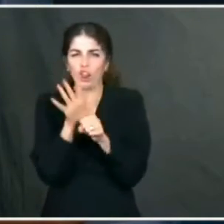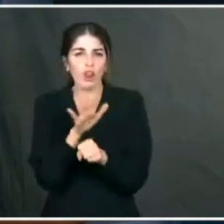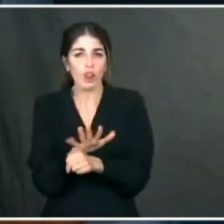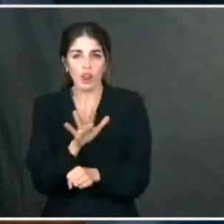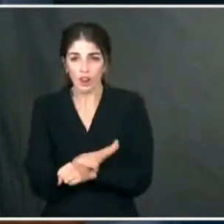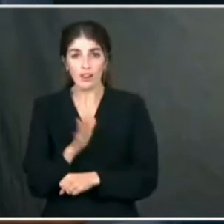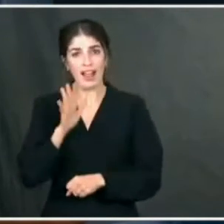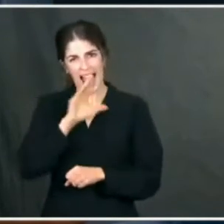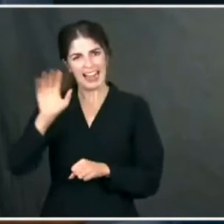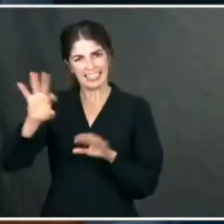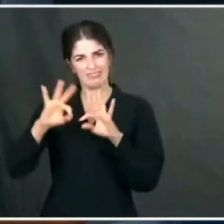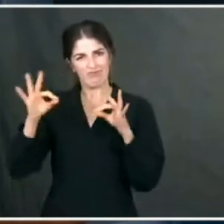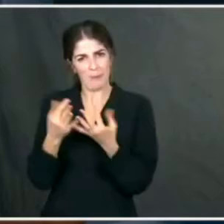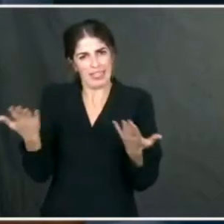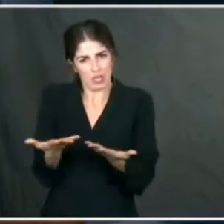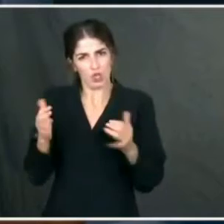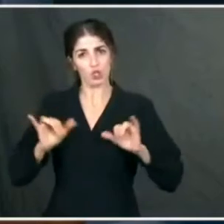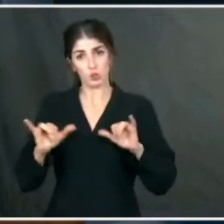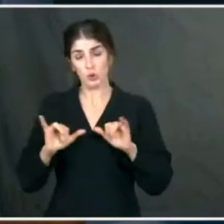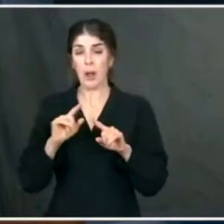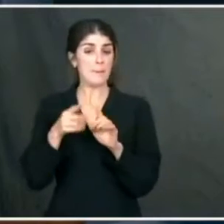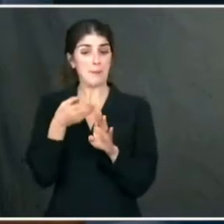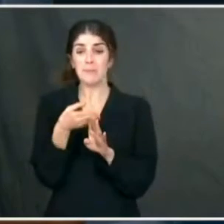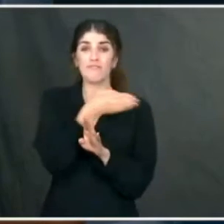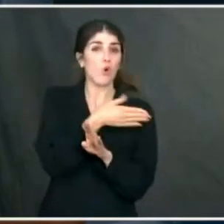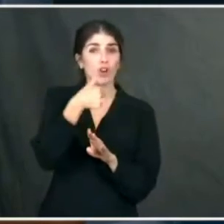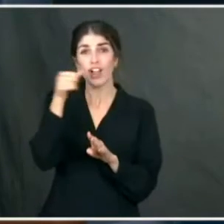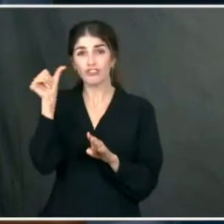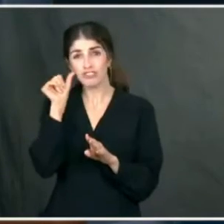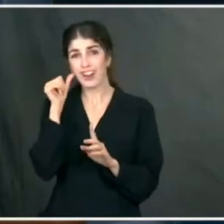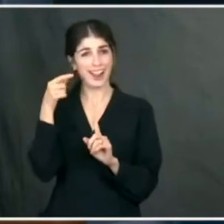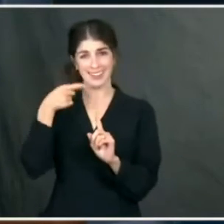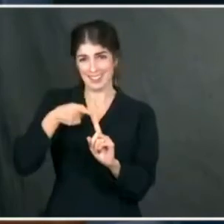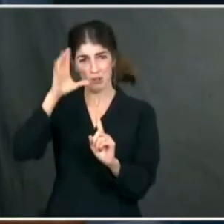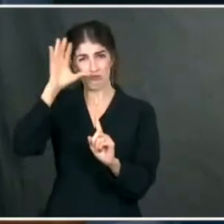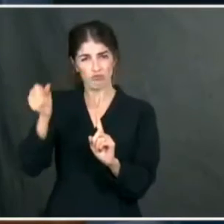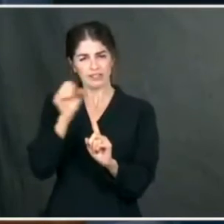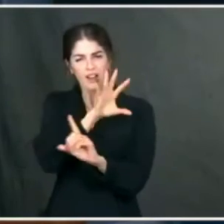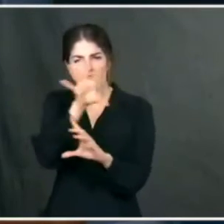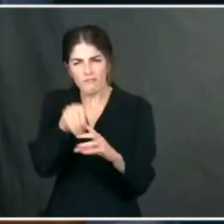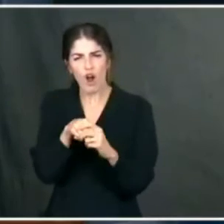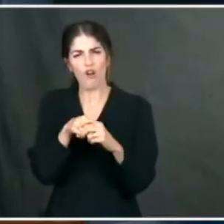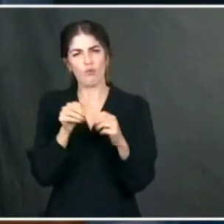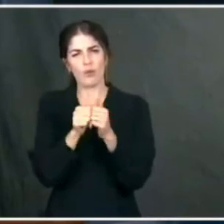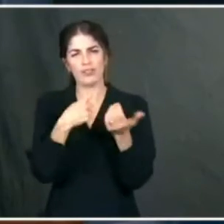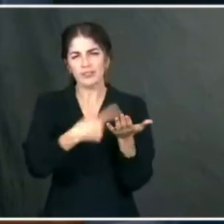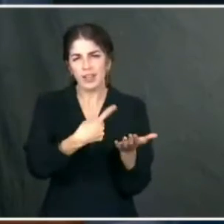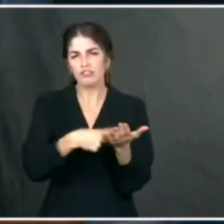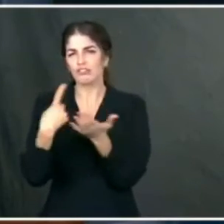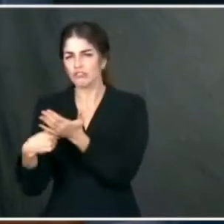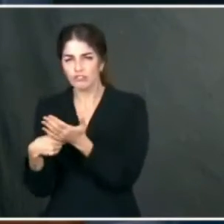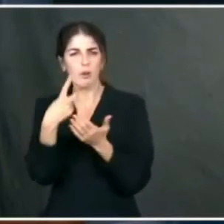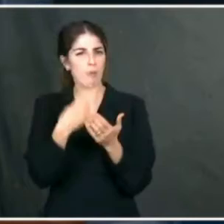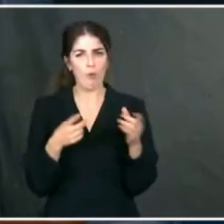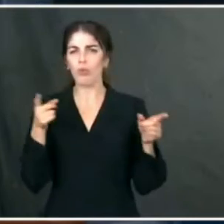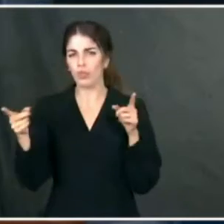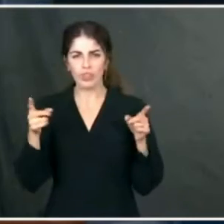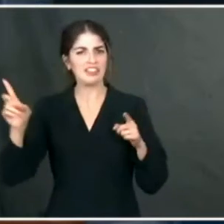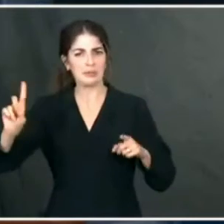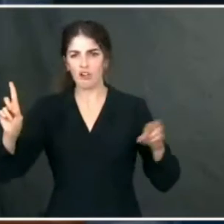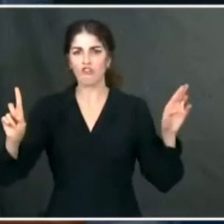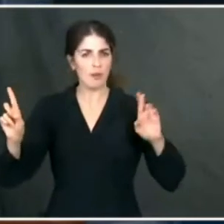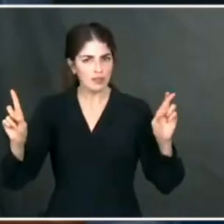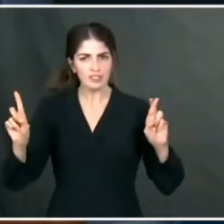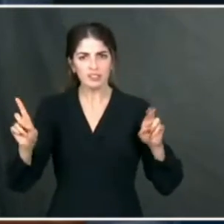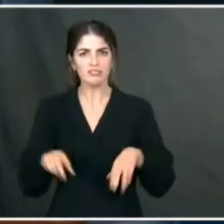But he was involved even before yesterday, having conversations with members of both parties, picking up the phone and having those conversations.